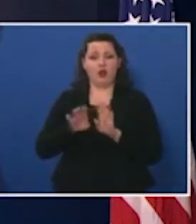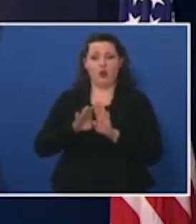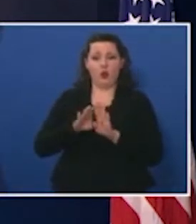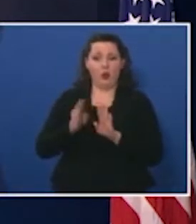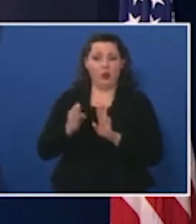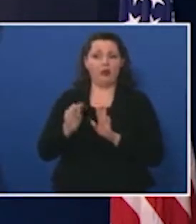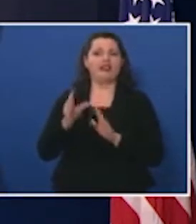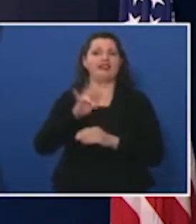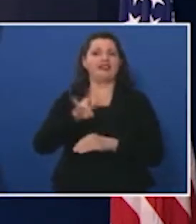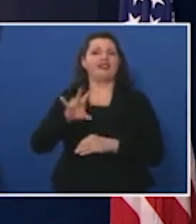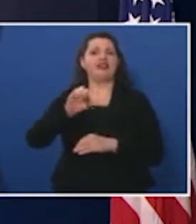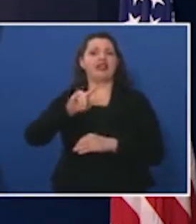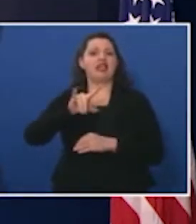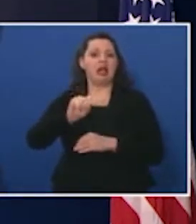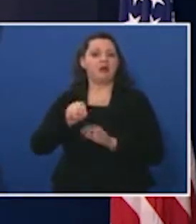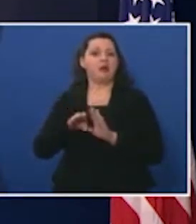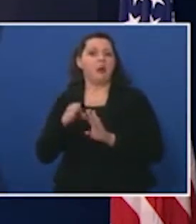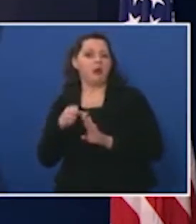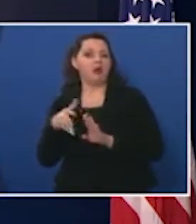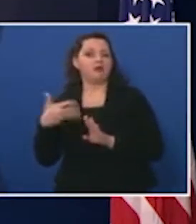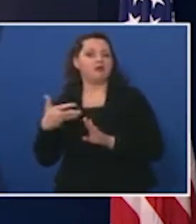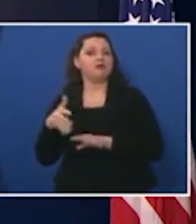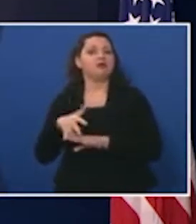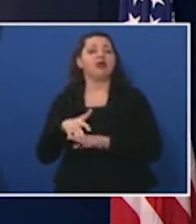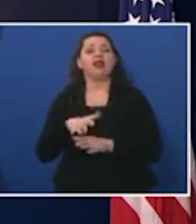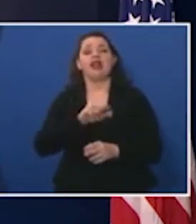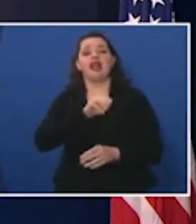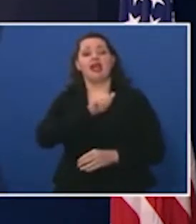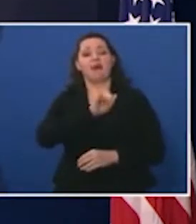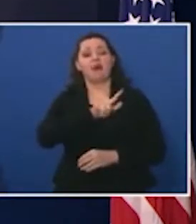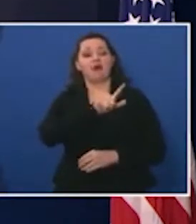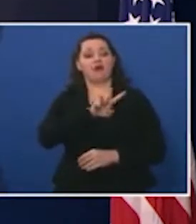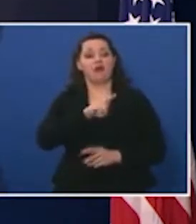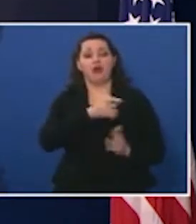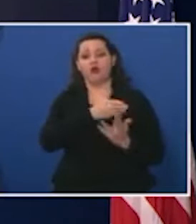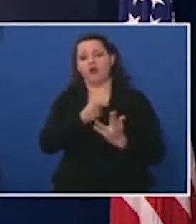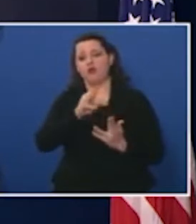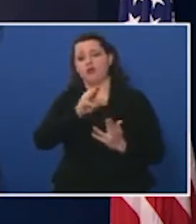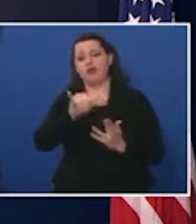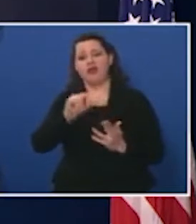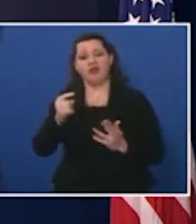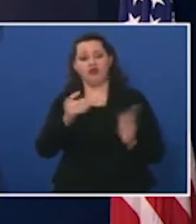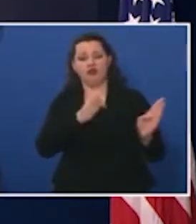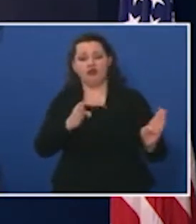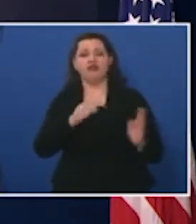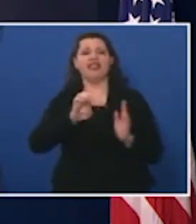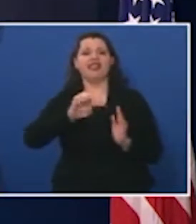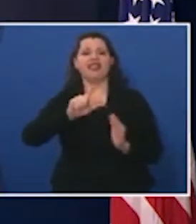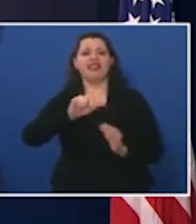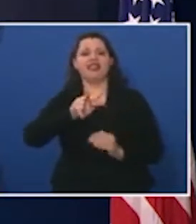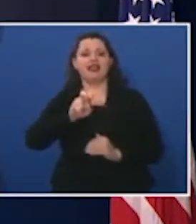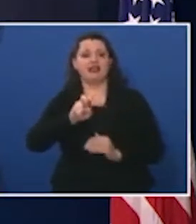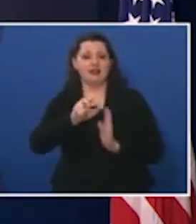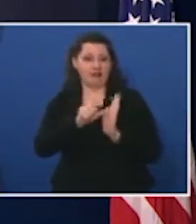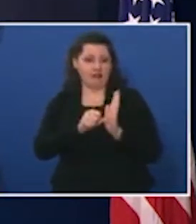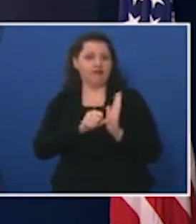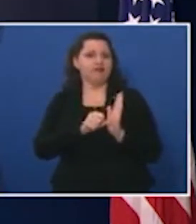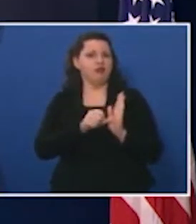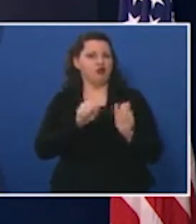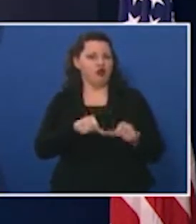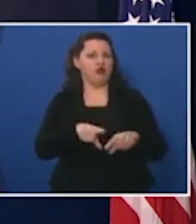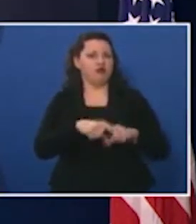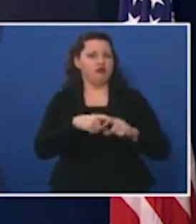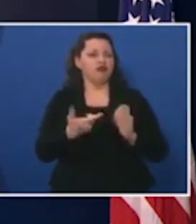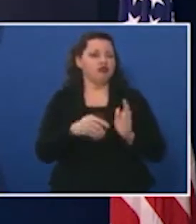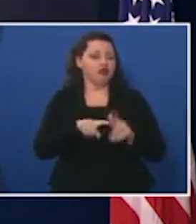77 counties April 24th through May 1st elective procedures could resume with protocols restaurants fitness